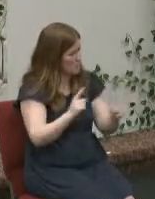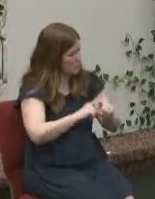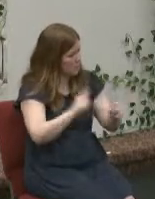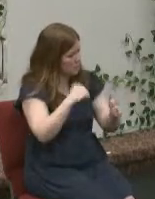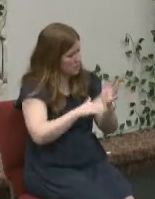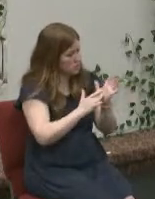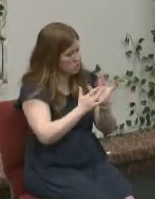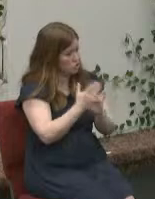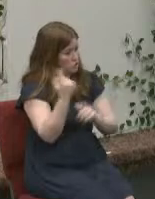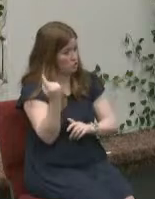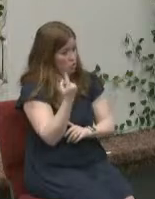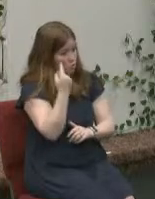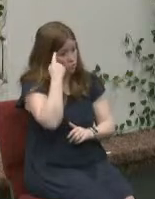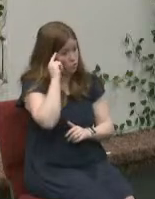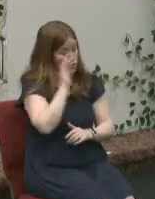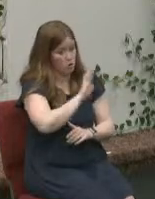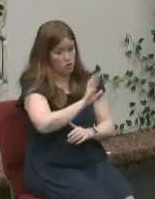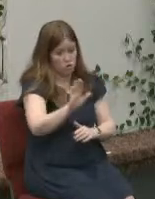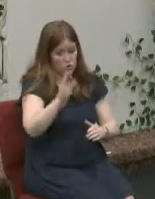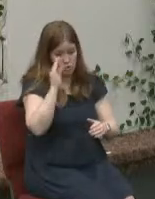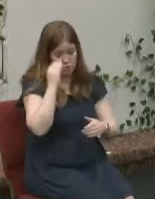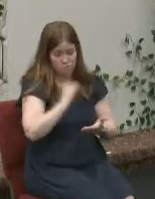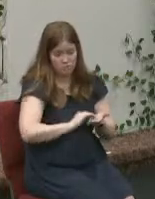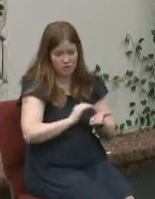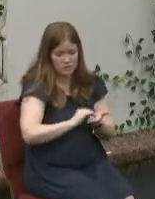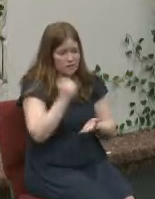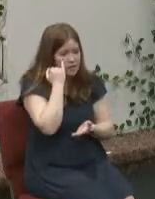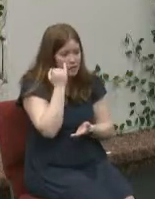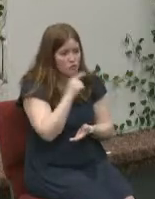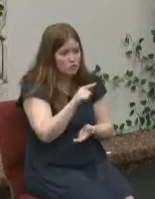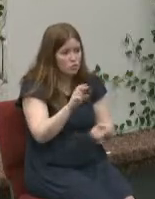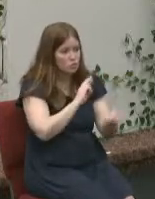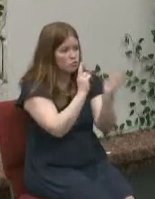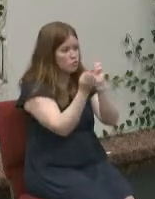for your forgiveness if you'll repent of your sins